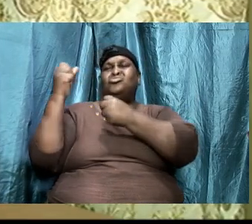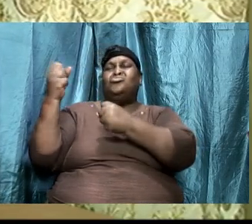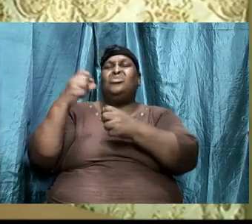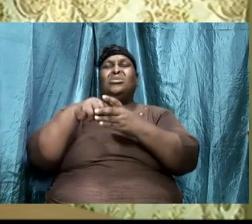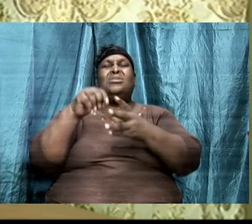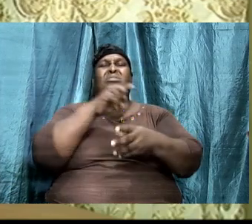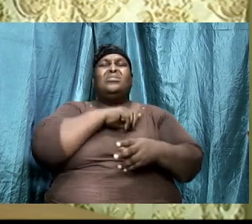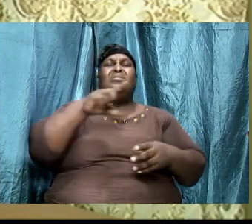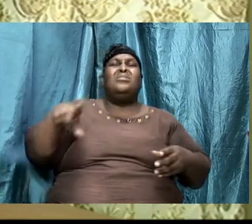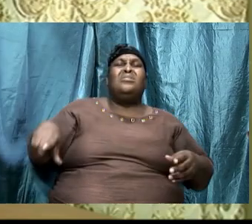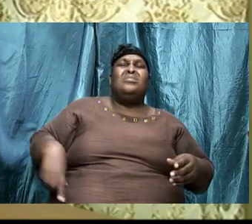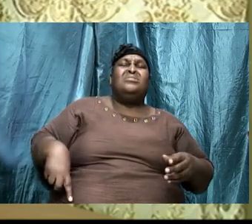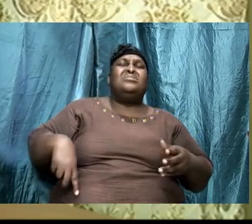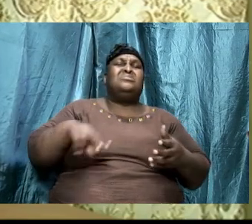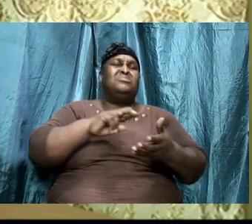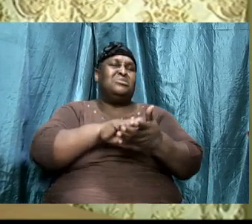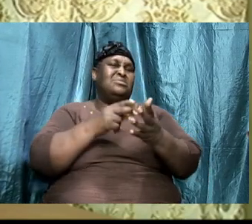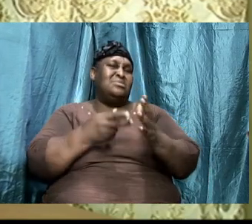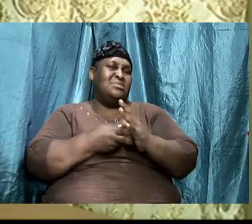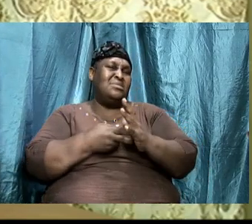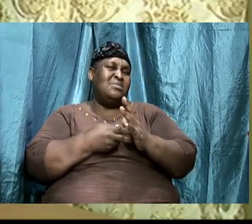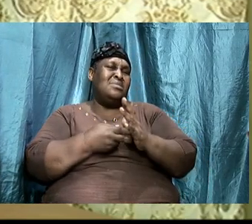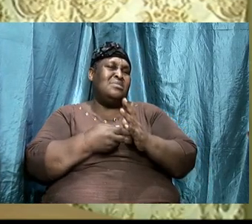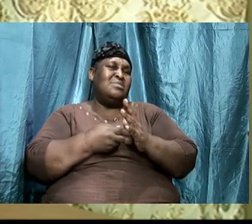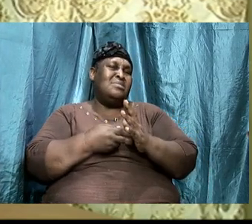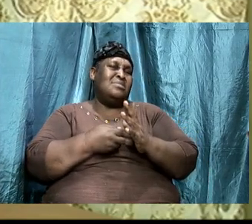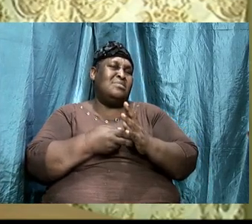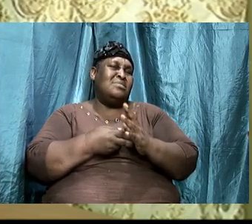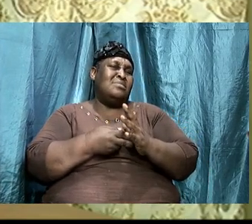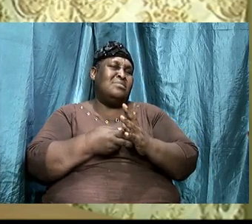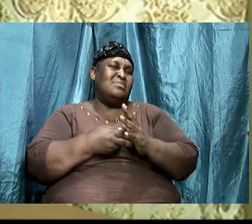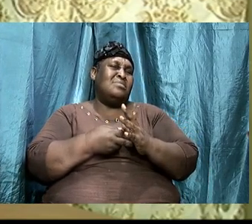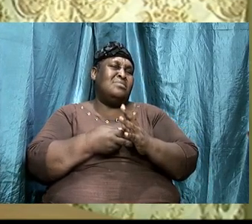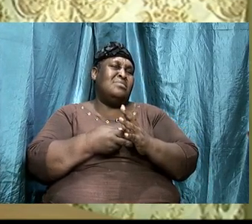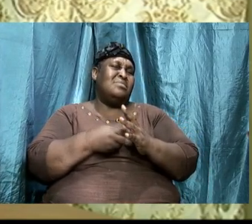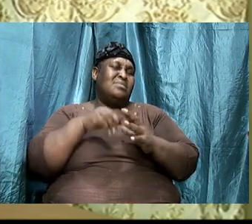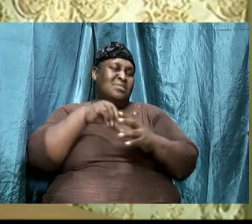is the term in the Lord